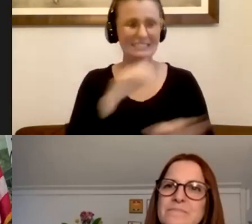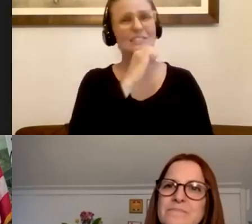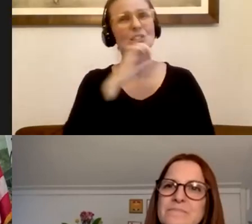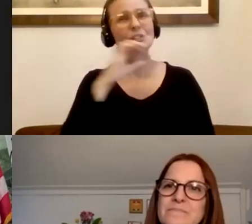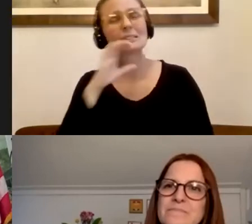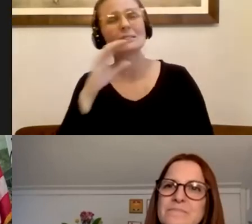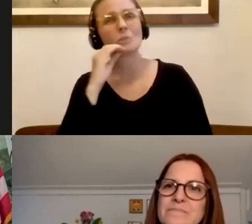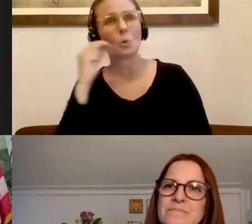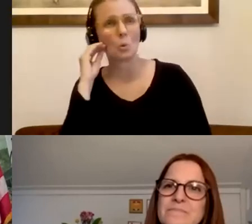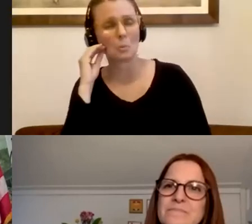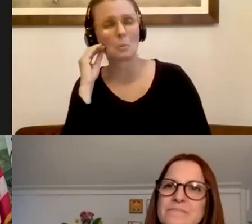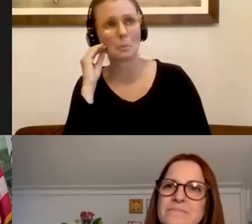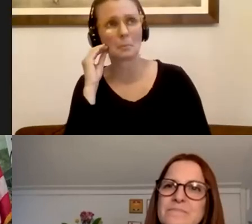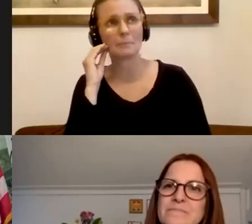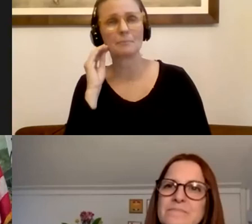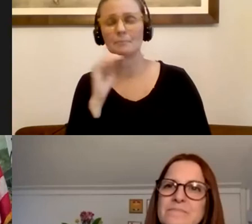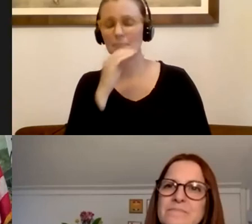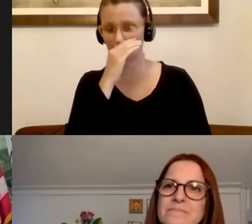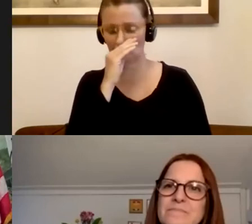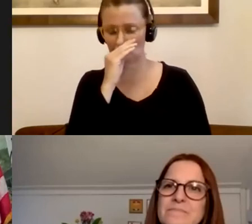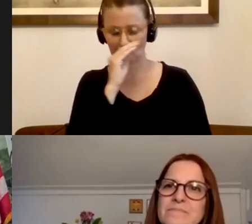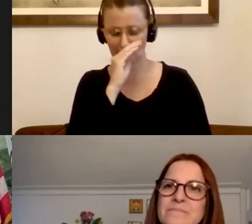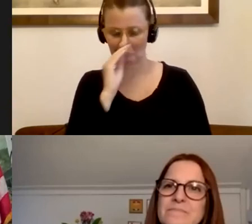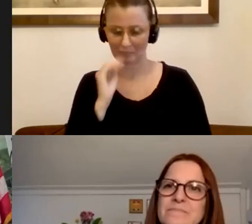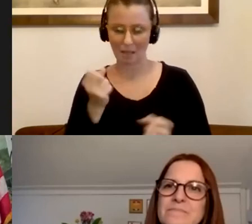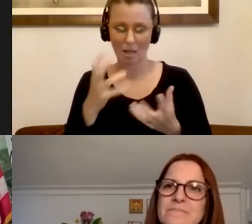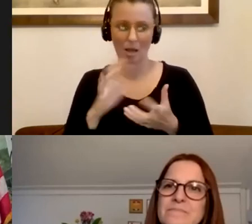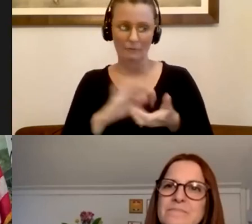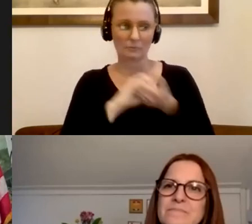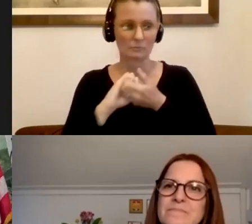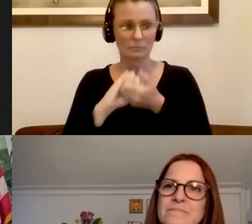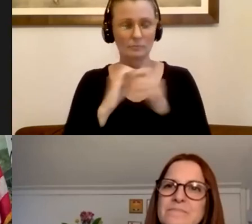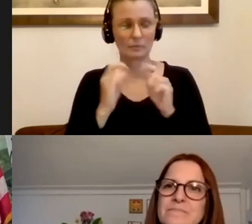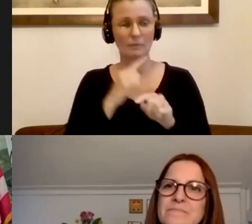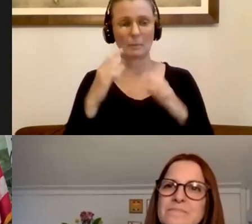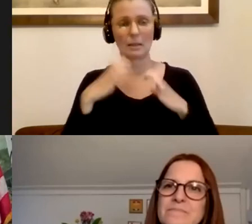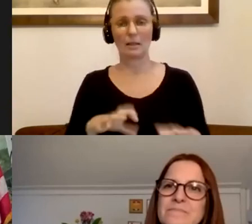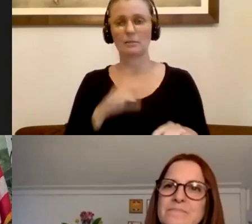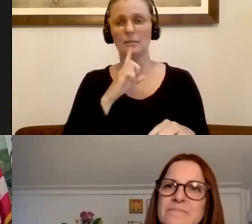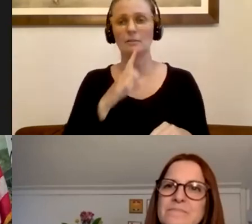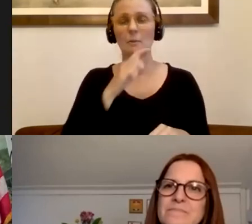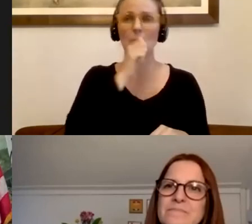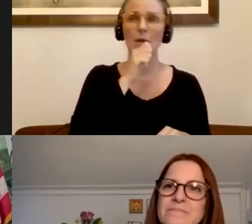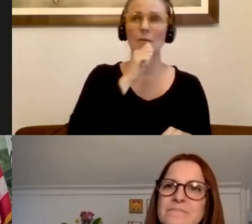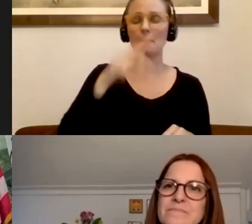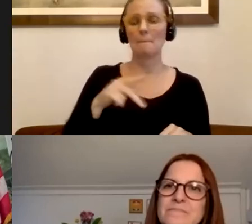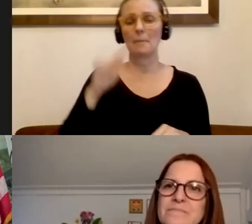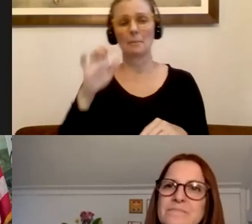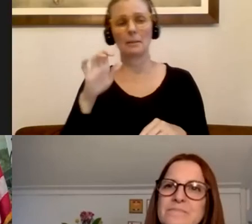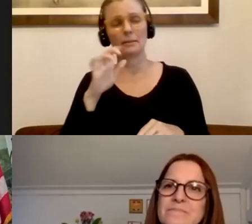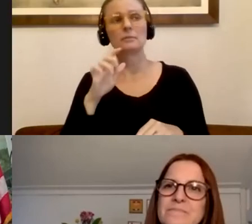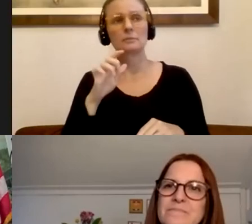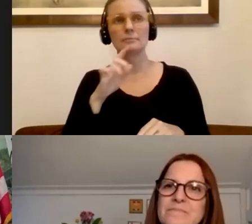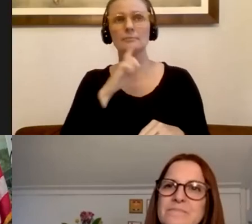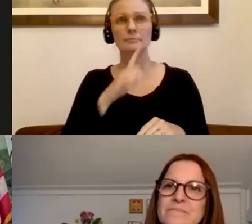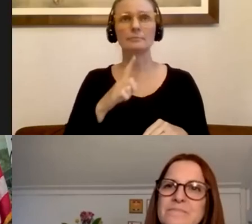homes. Uh, and we've had great collaboration and compliance from our privately and publicly run senior facilities and veterans facilities. So